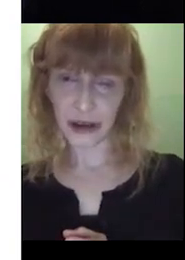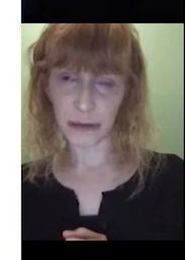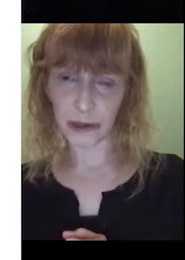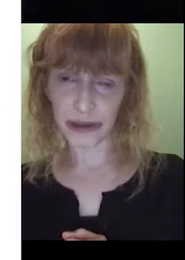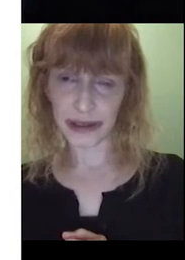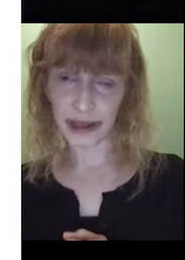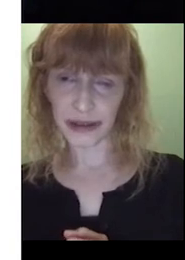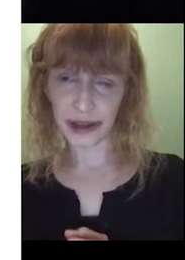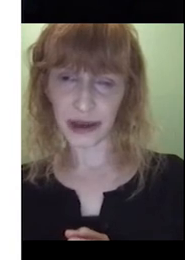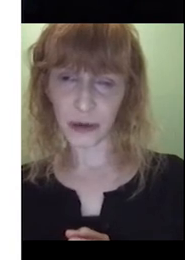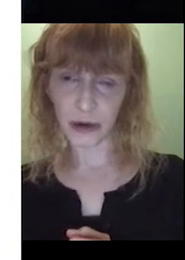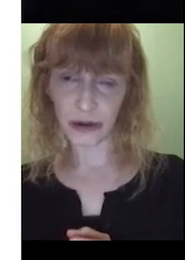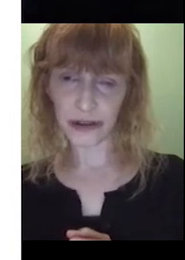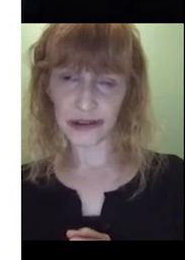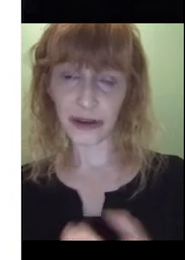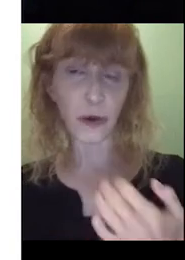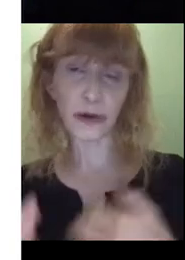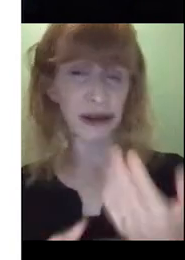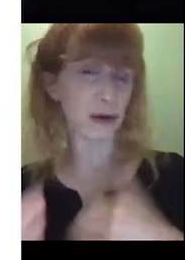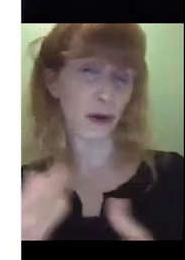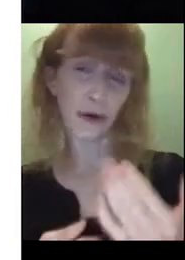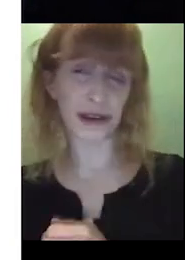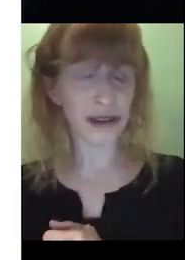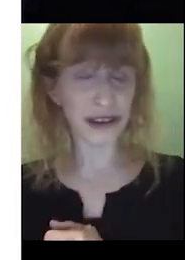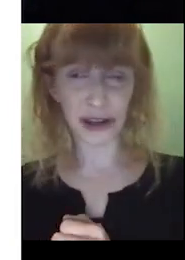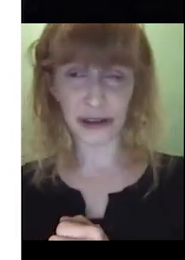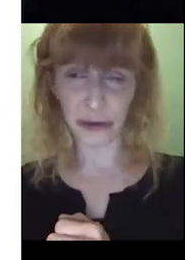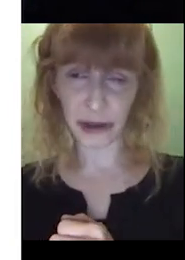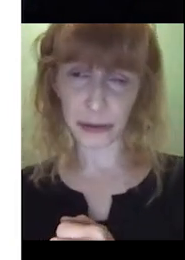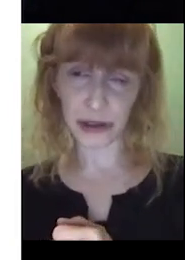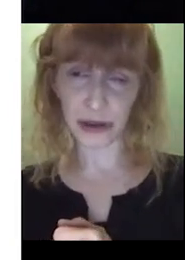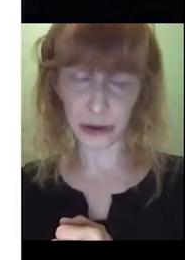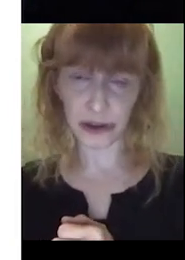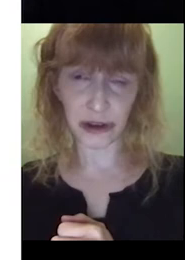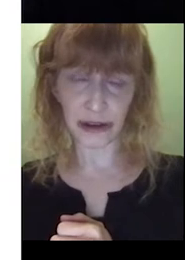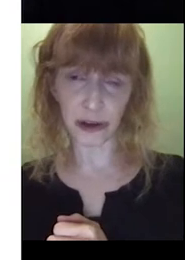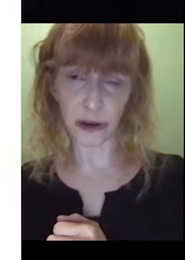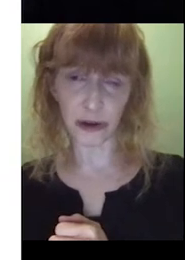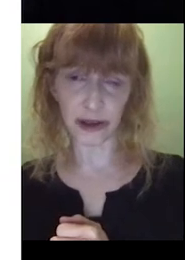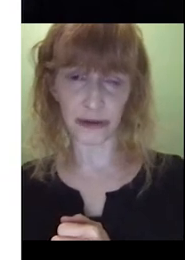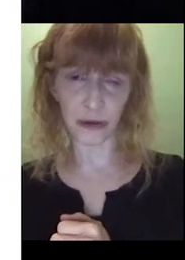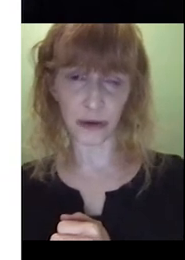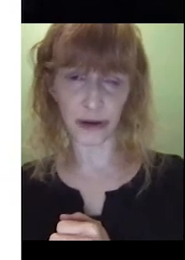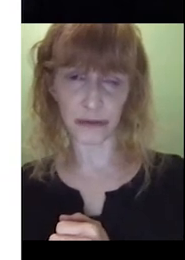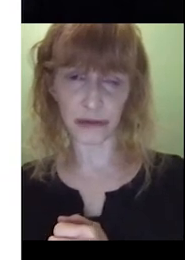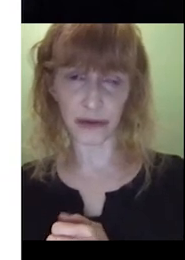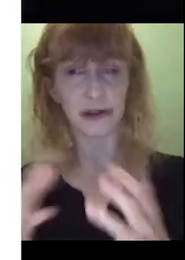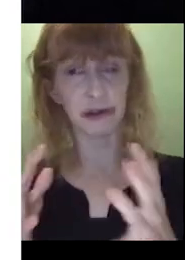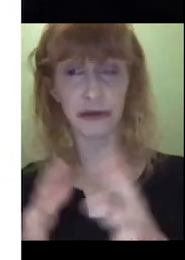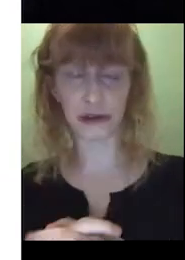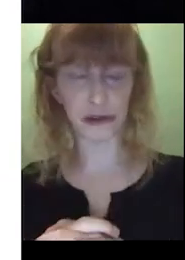there, you know, picking out the keywords, and all of them are already in the interactive vocabulary, we don't have to go looking for